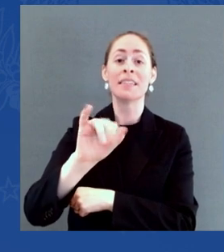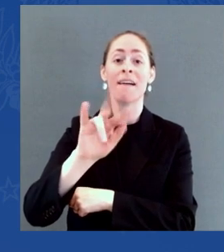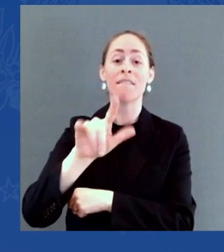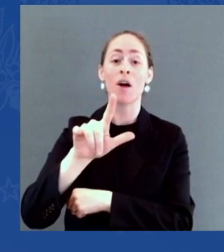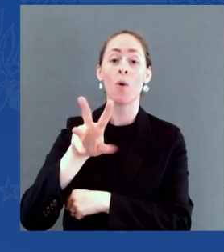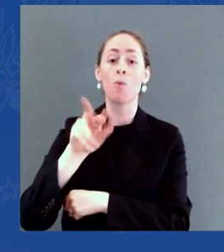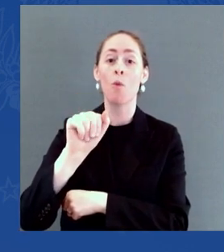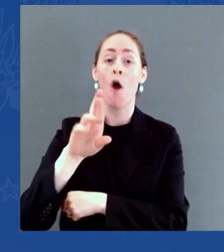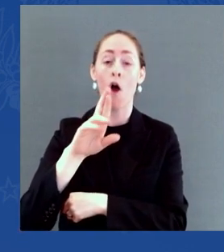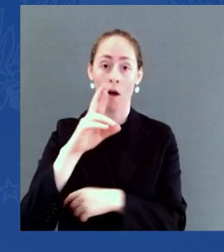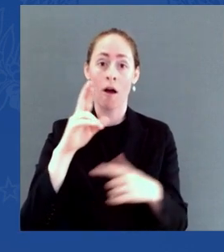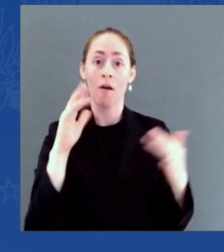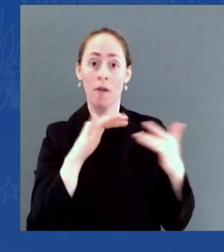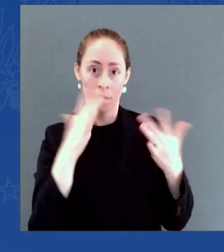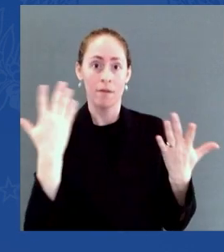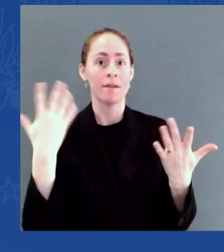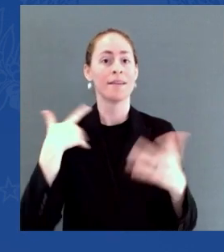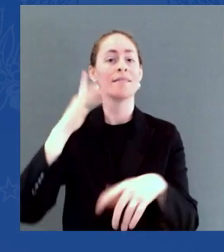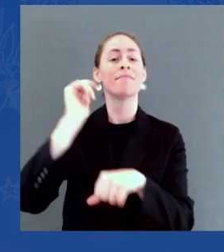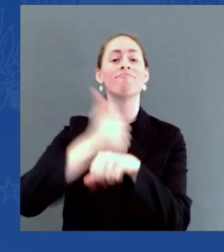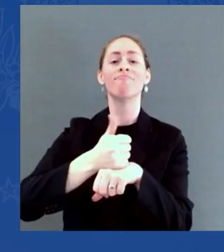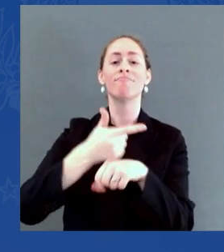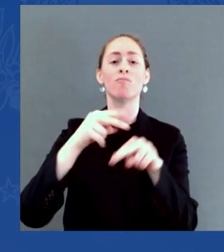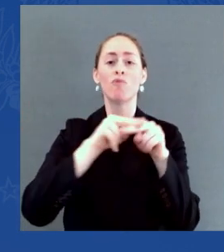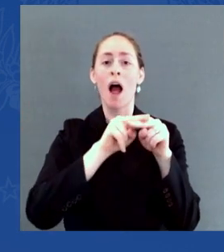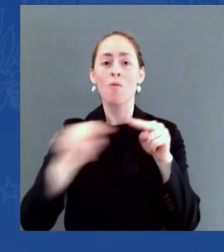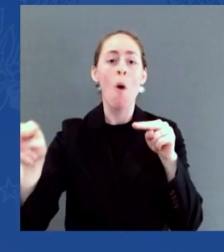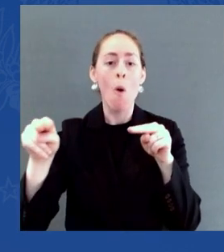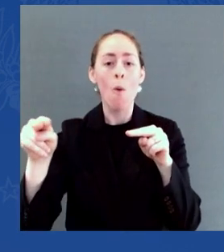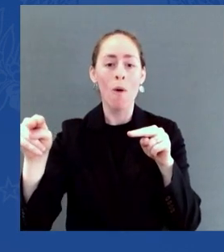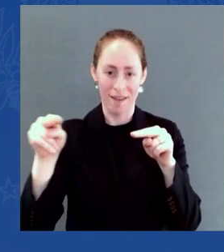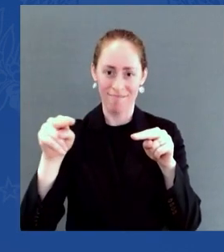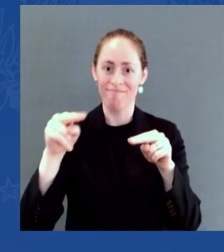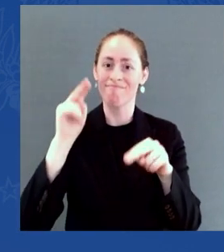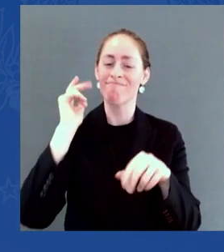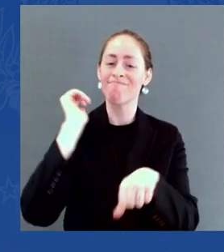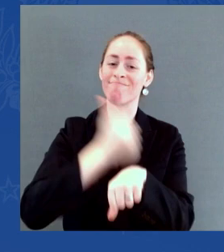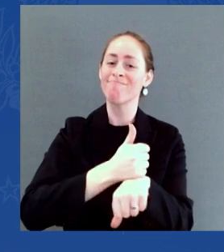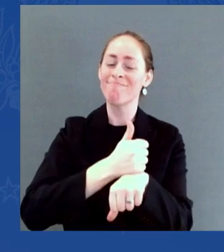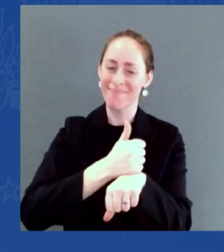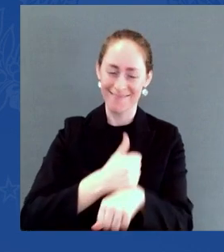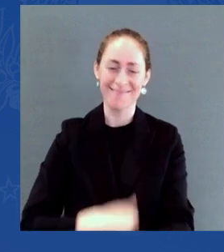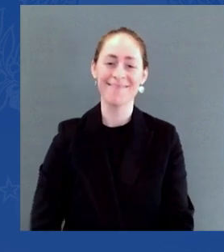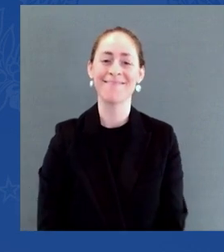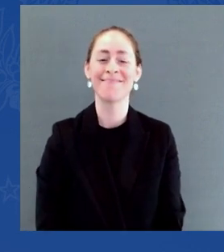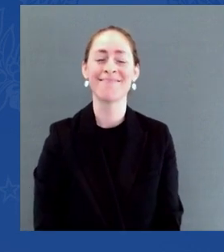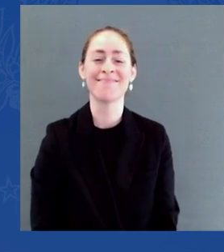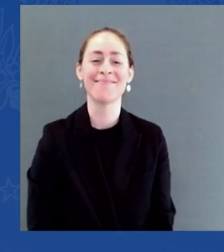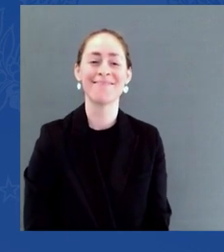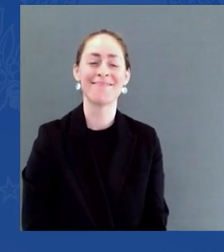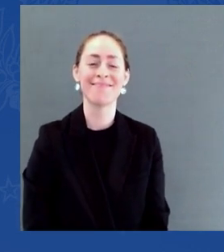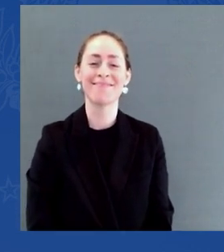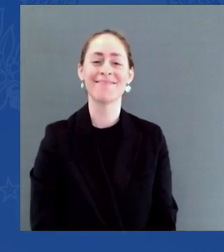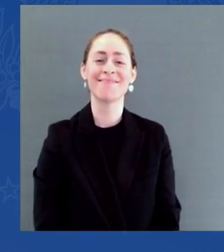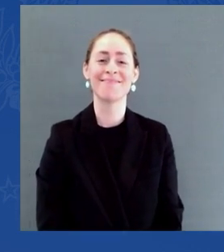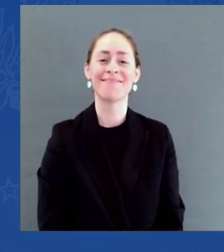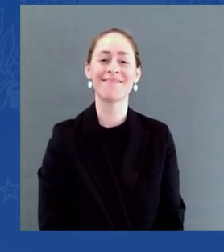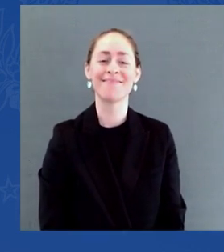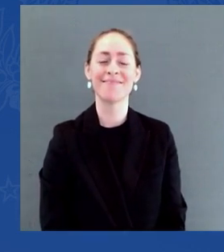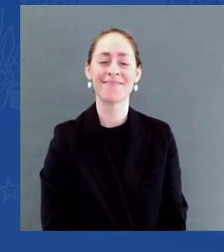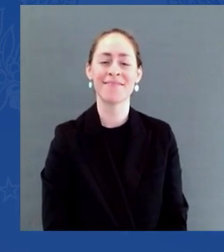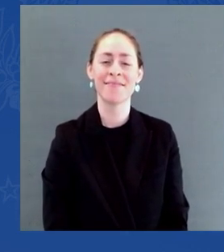system, transforming the way Americans are able to live their lives. And now we'll build the economy for the 21st century.